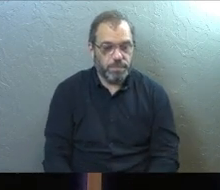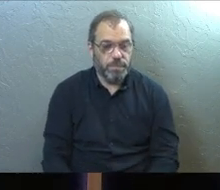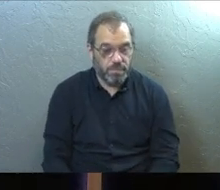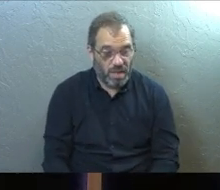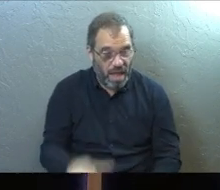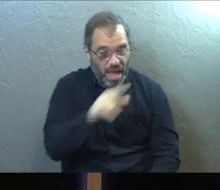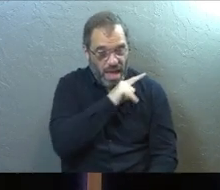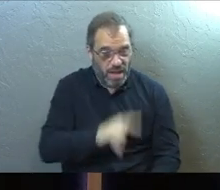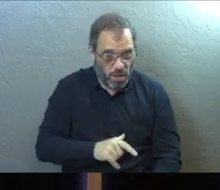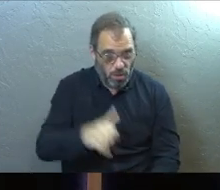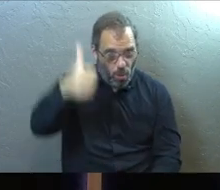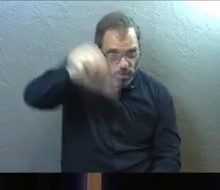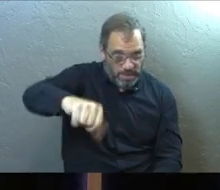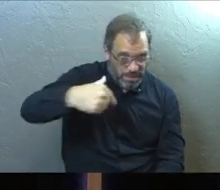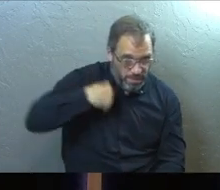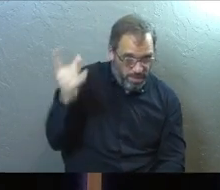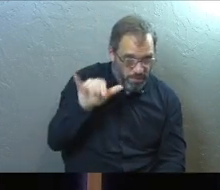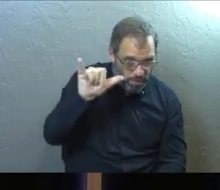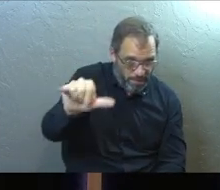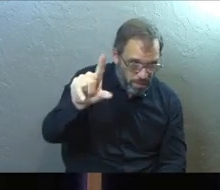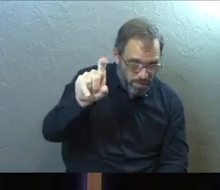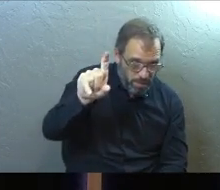Has the Lord rejected me forever?